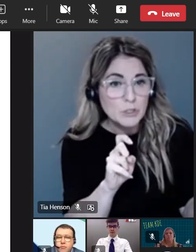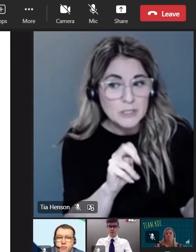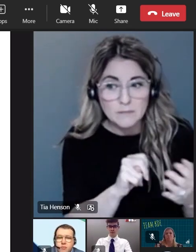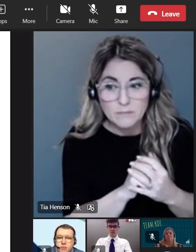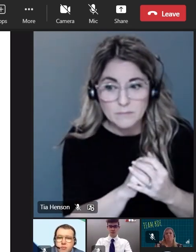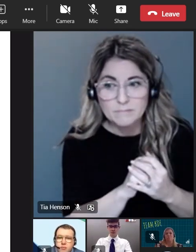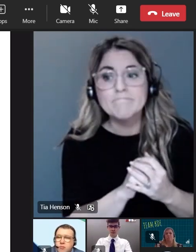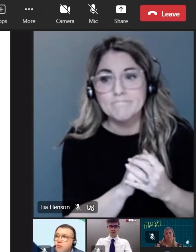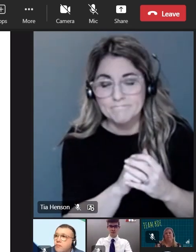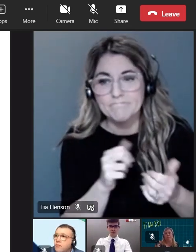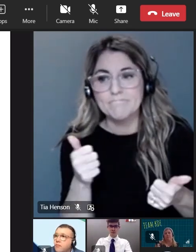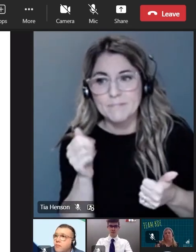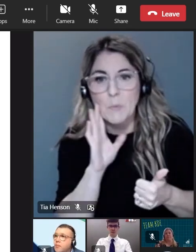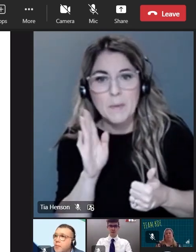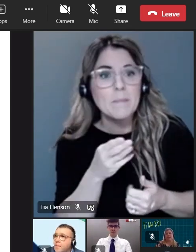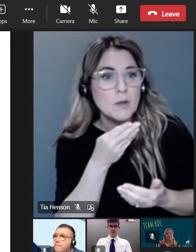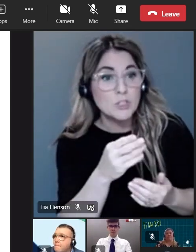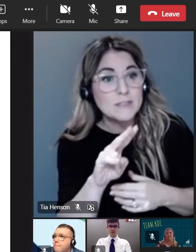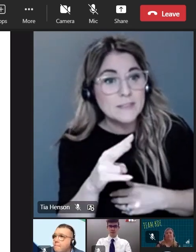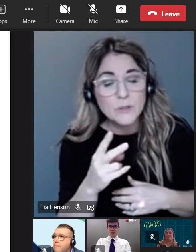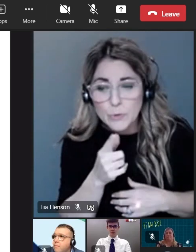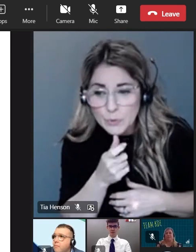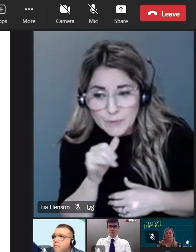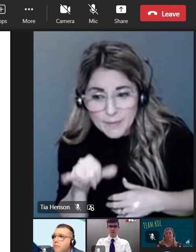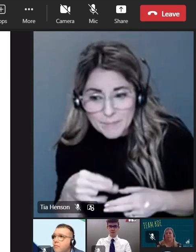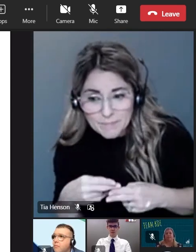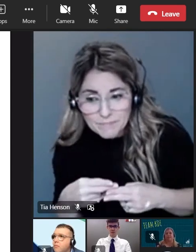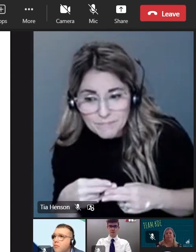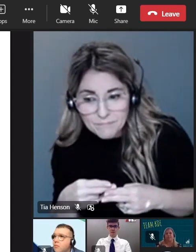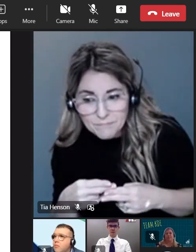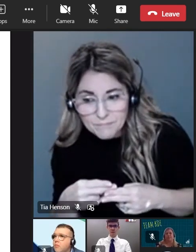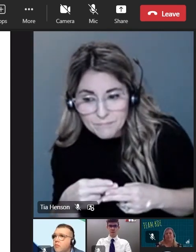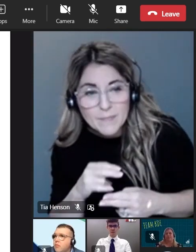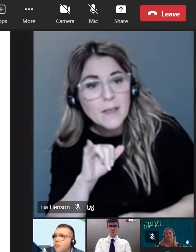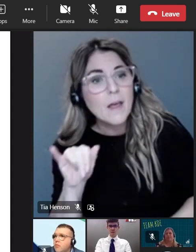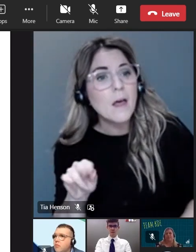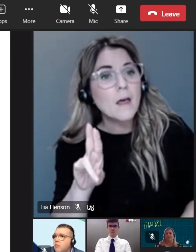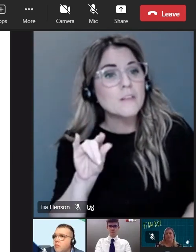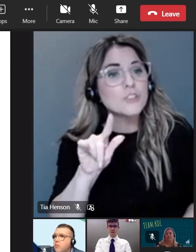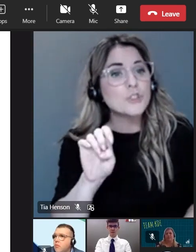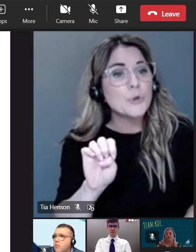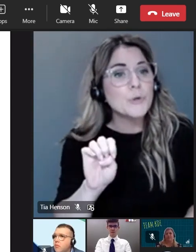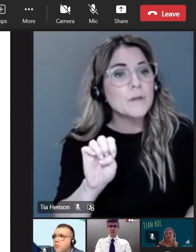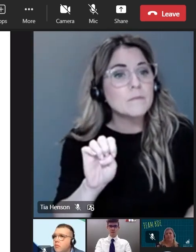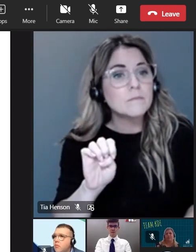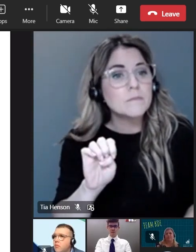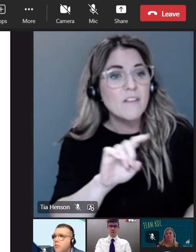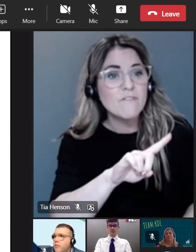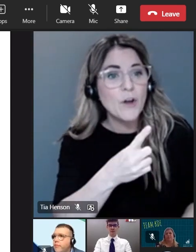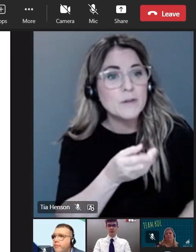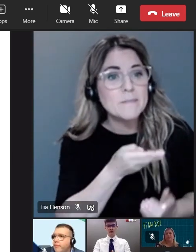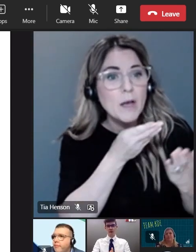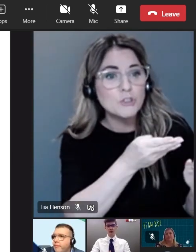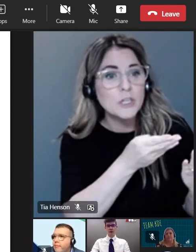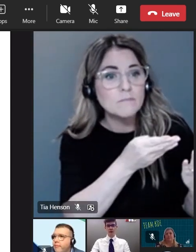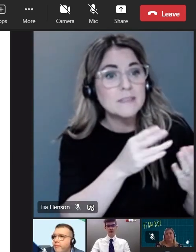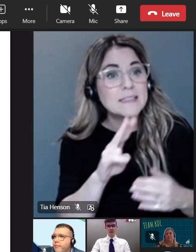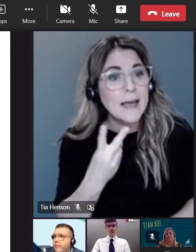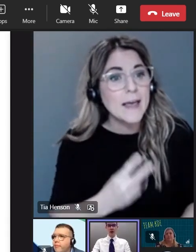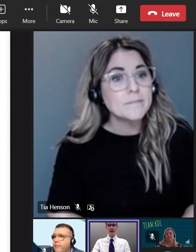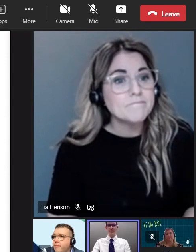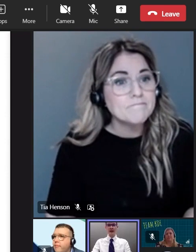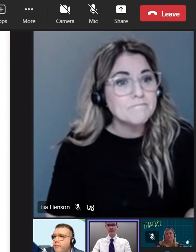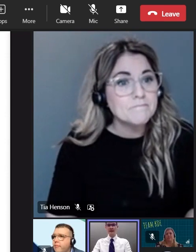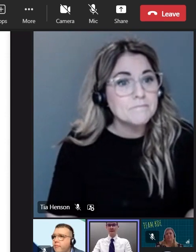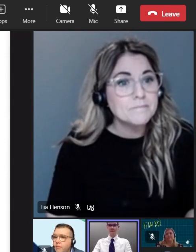I can make a motion. Okay. And who is this? Jude. All right. Jude is making the motion. Do I have a second?